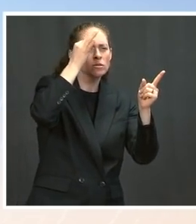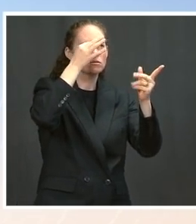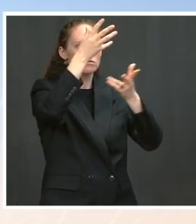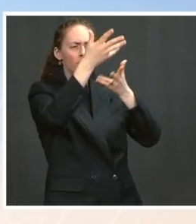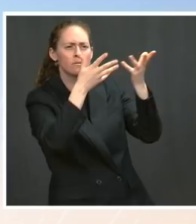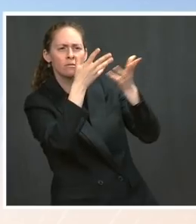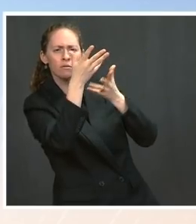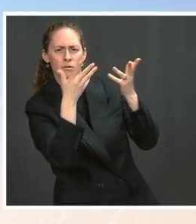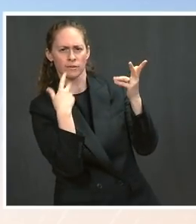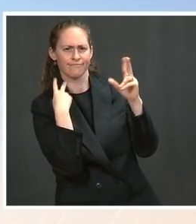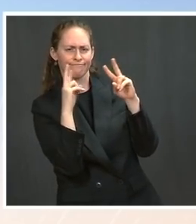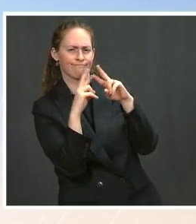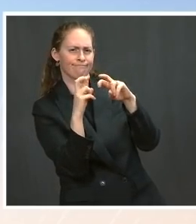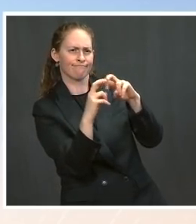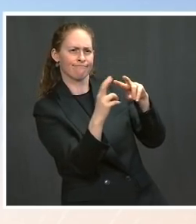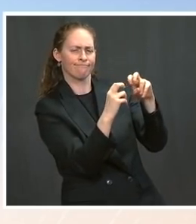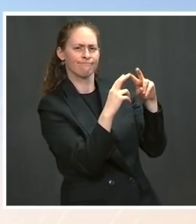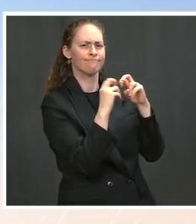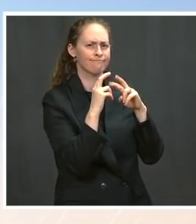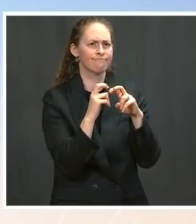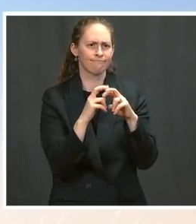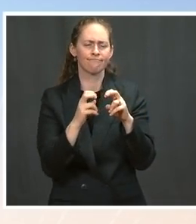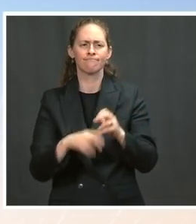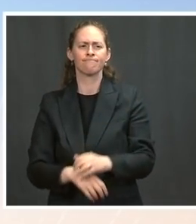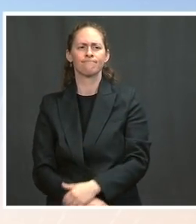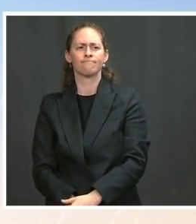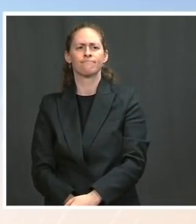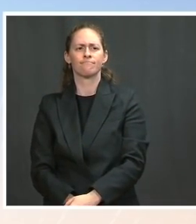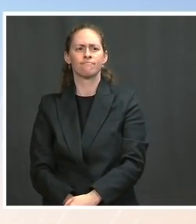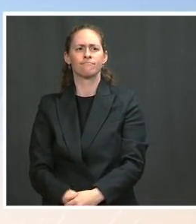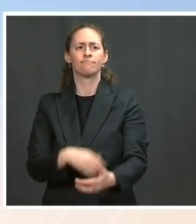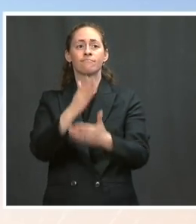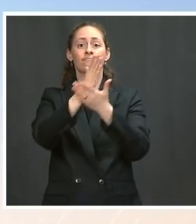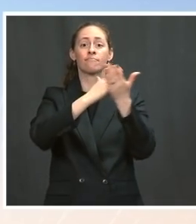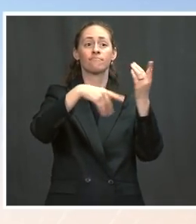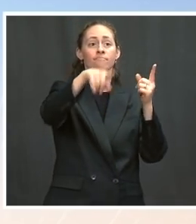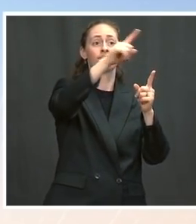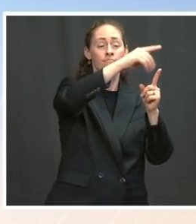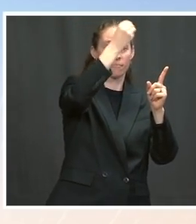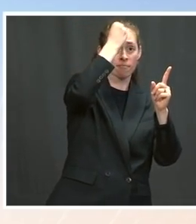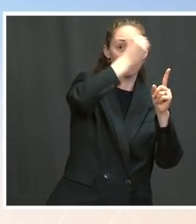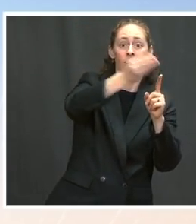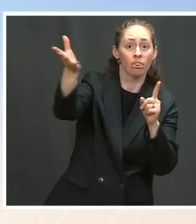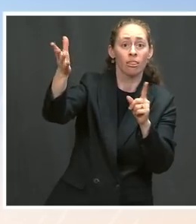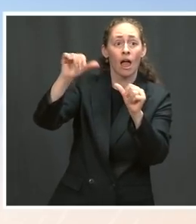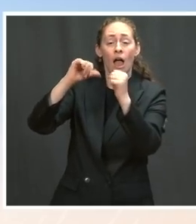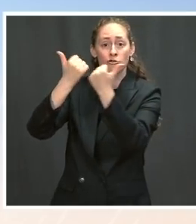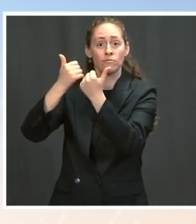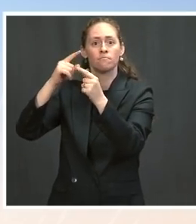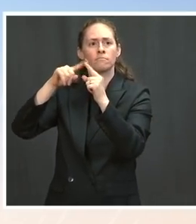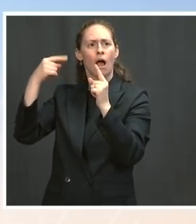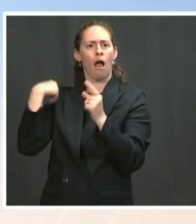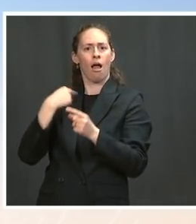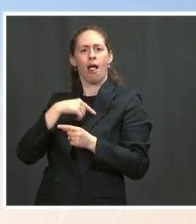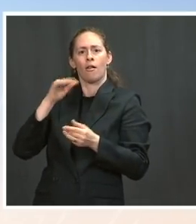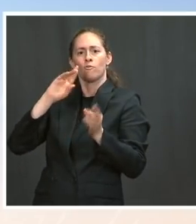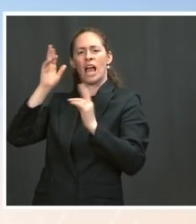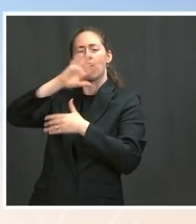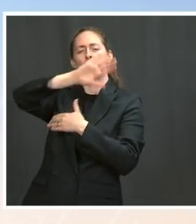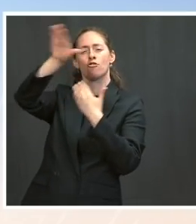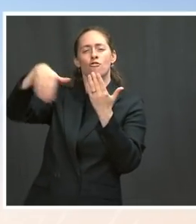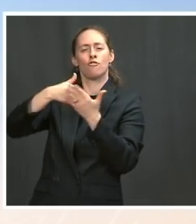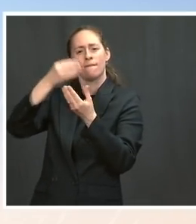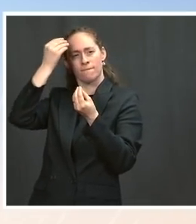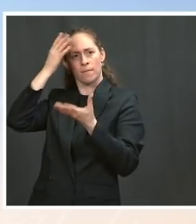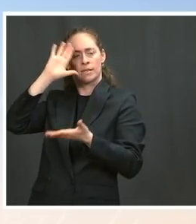sometimes they're reported in to different agencies and it hasn't all been gathered into one place. So that's how you can look at it across the